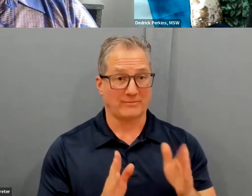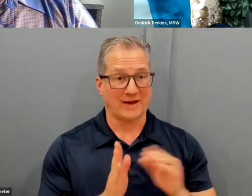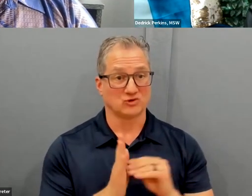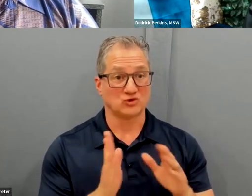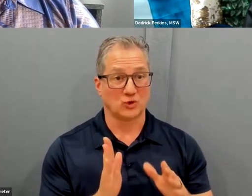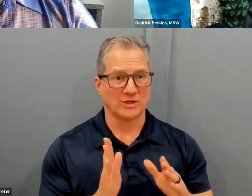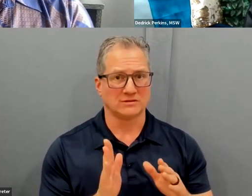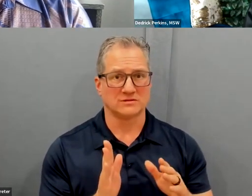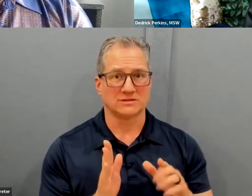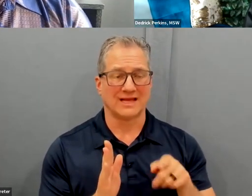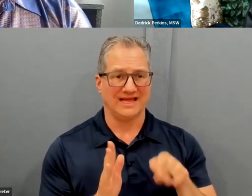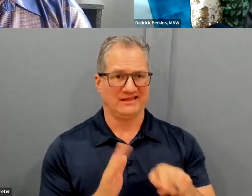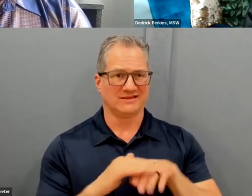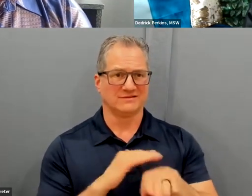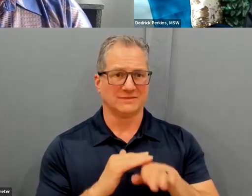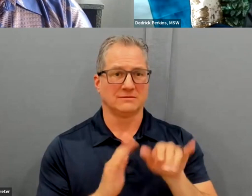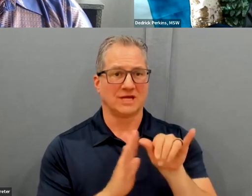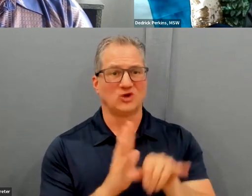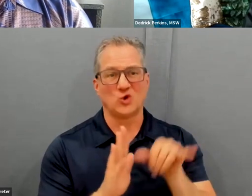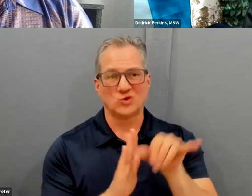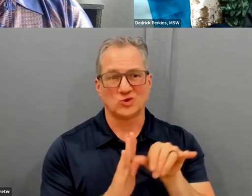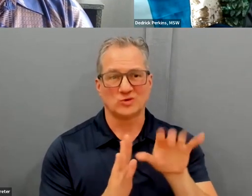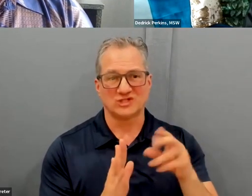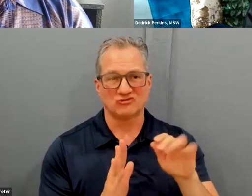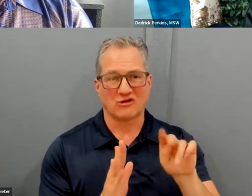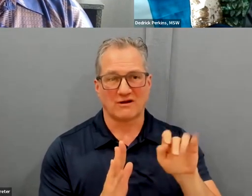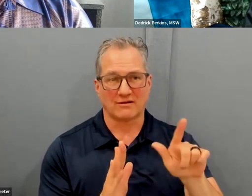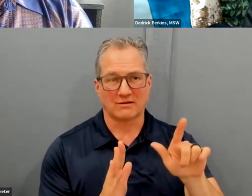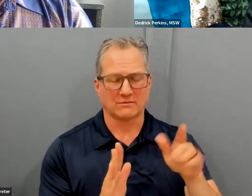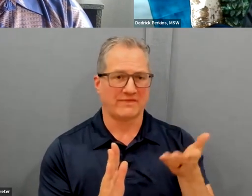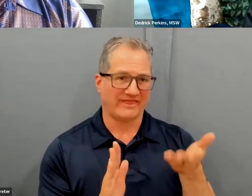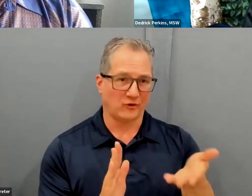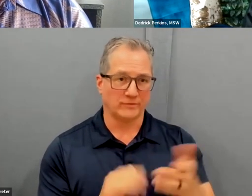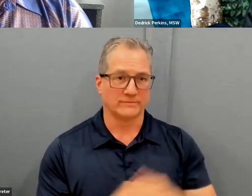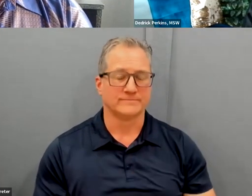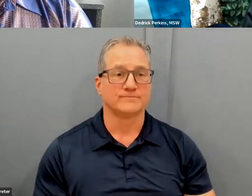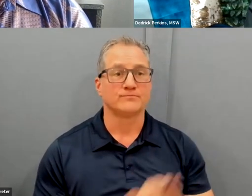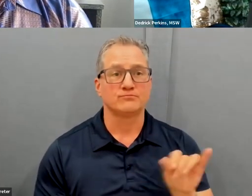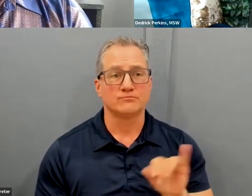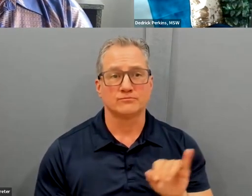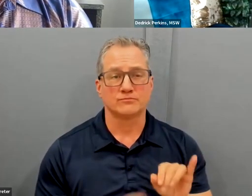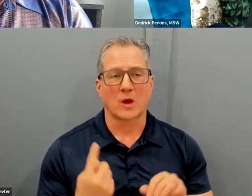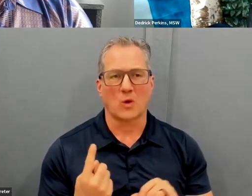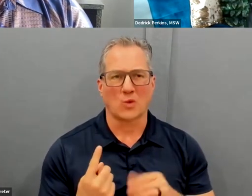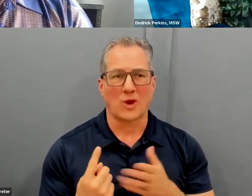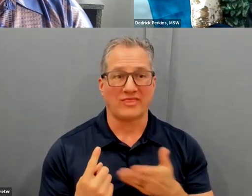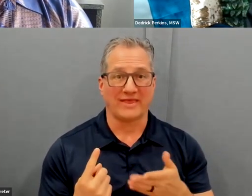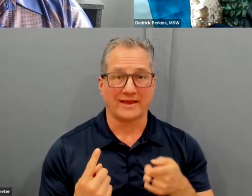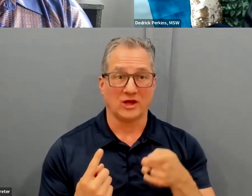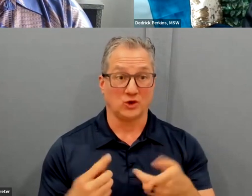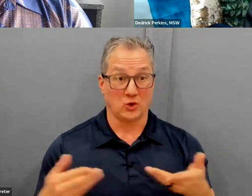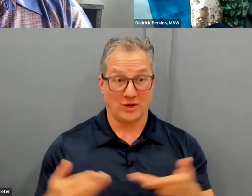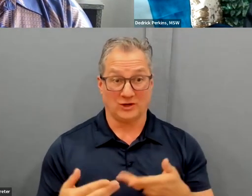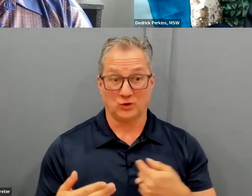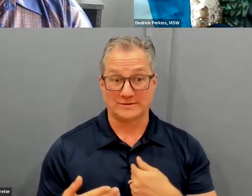is this will be accessible on YouTube, on the YouTube channel. Also, one thing that you introduced me